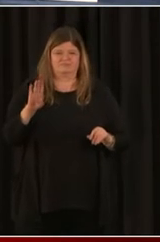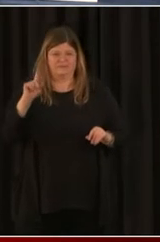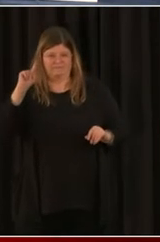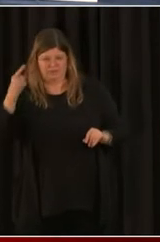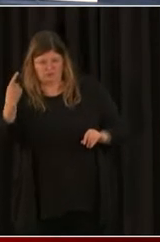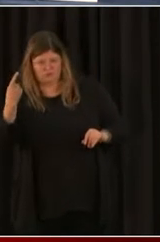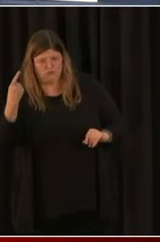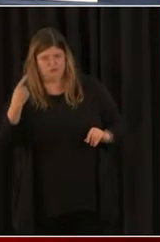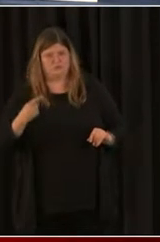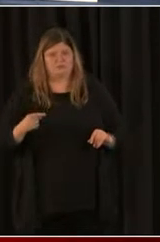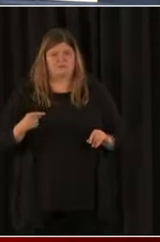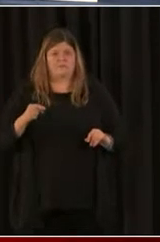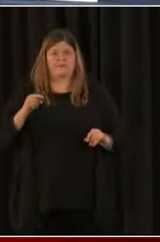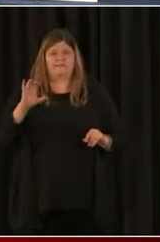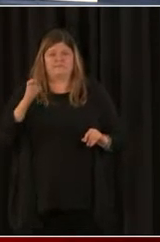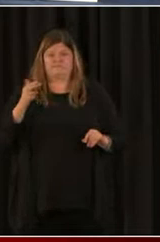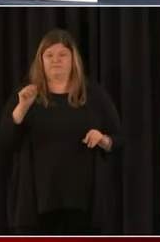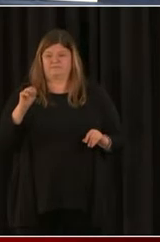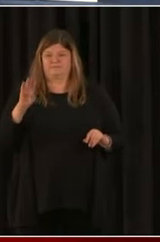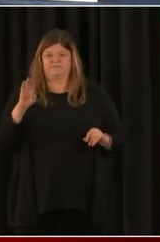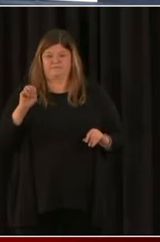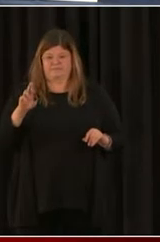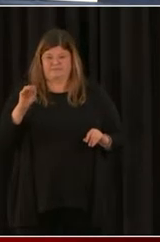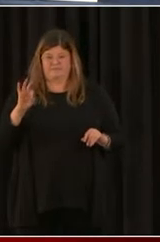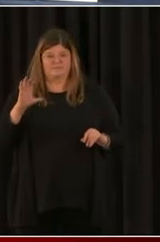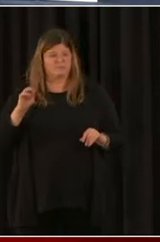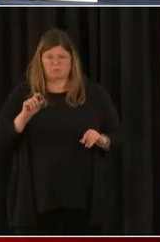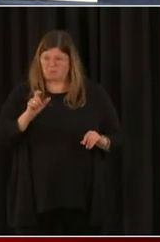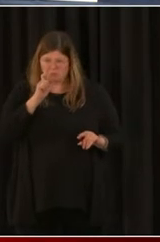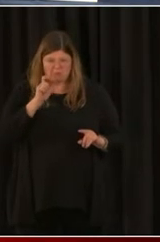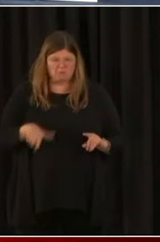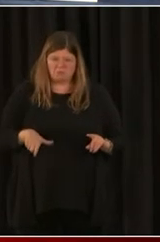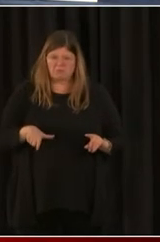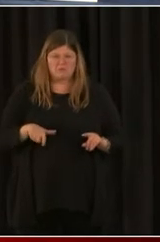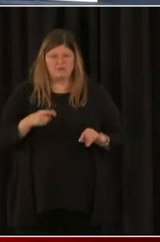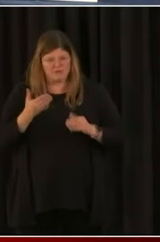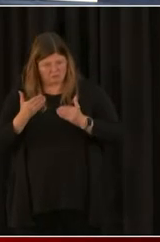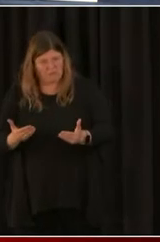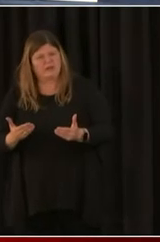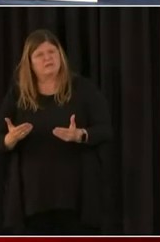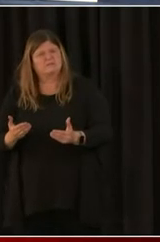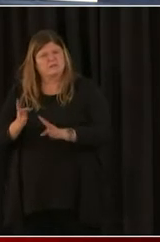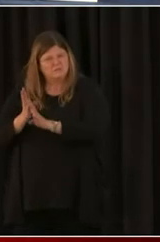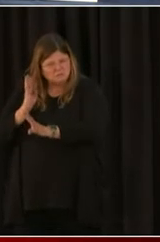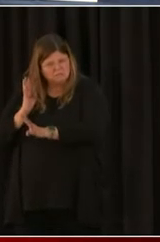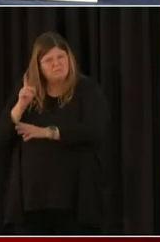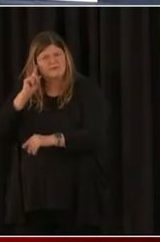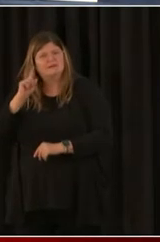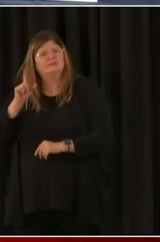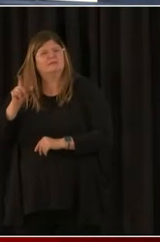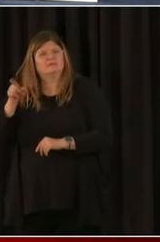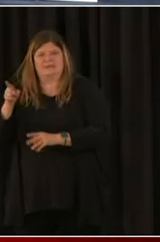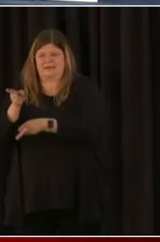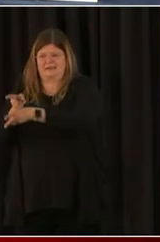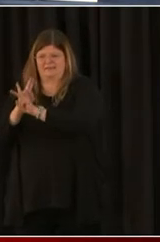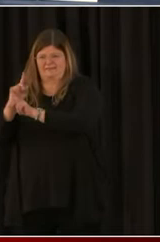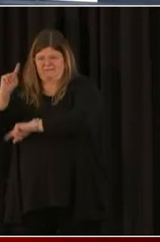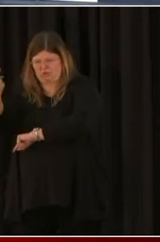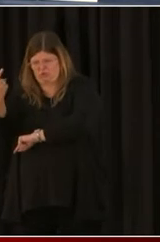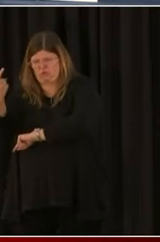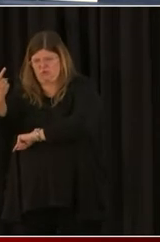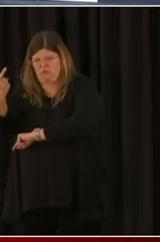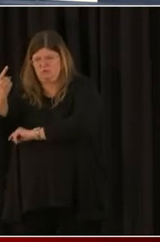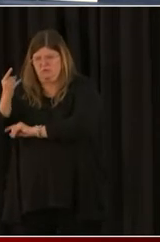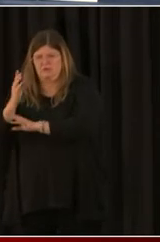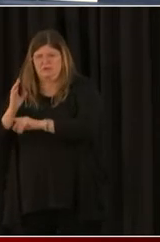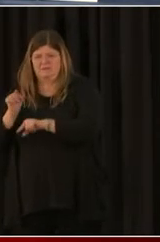Get in line first. Make sure your lender is aware of you and committed to working with you first, and then come